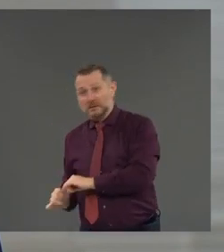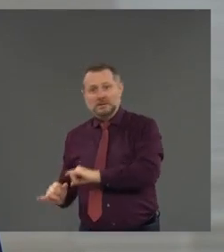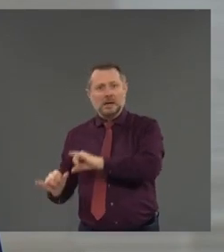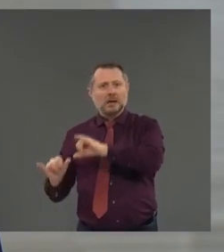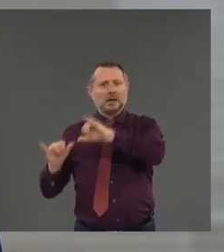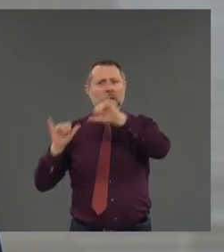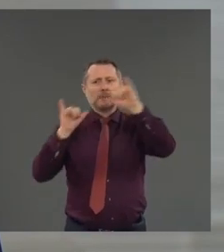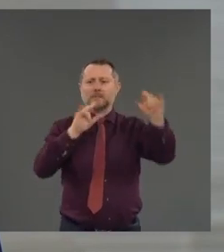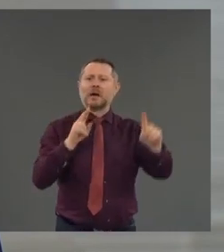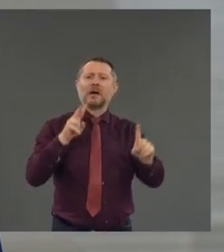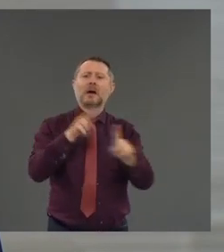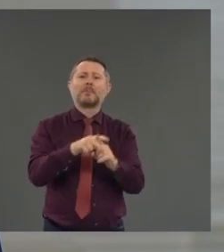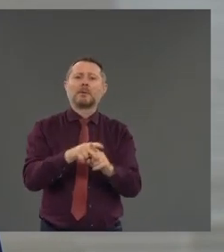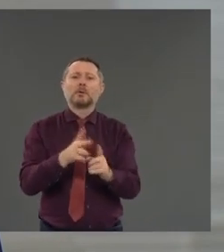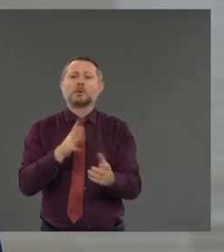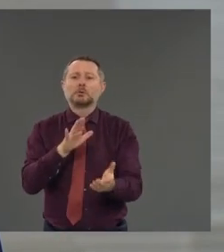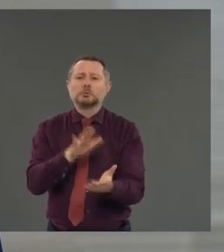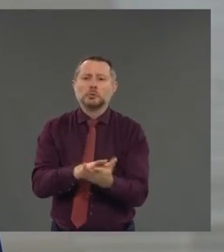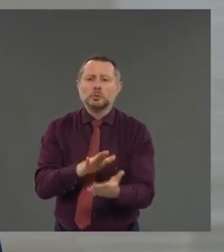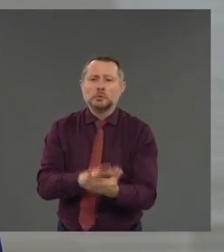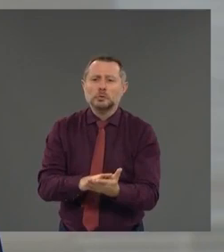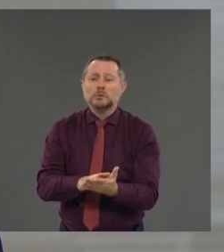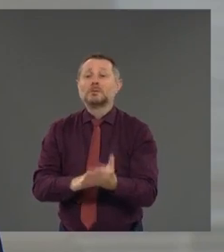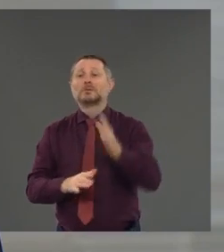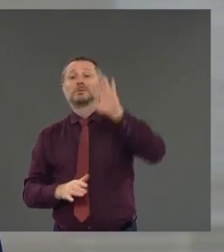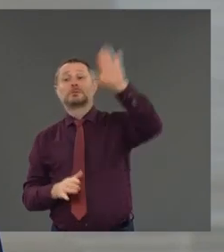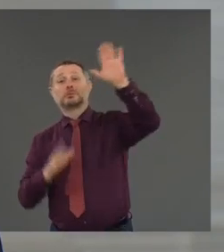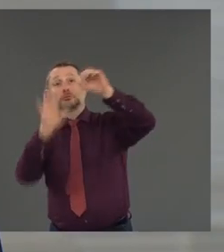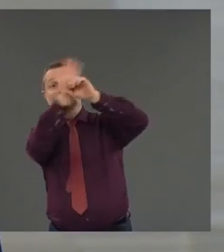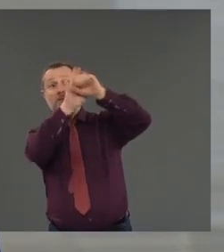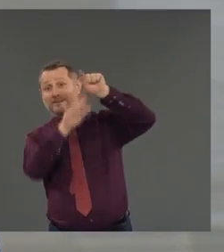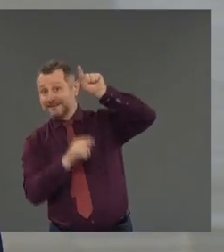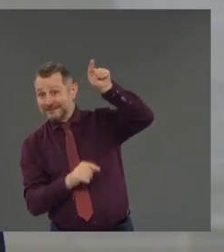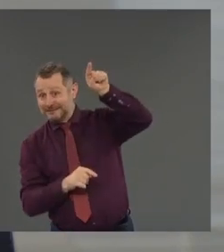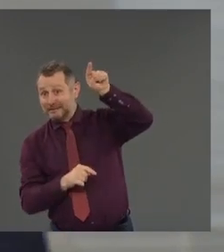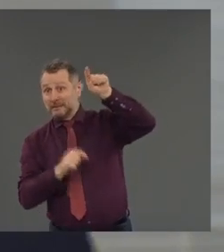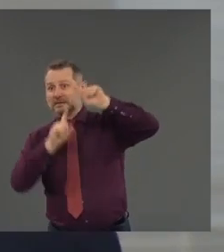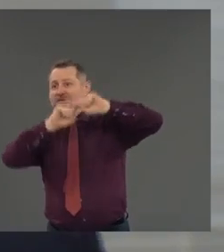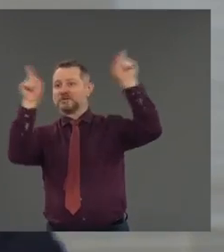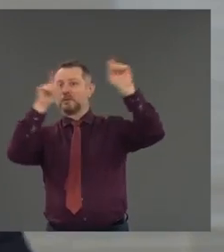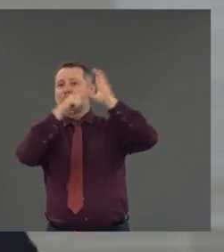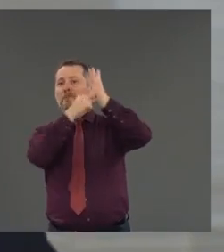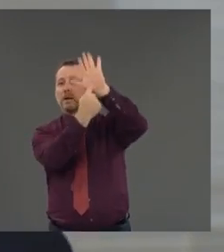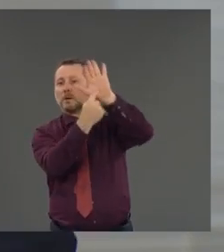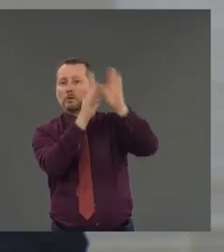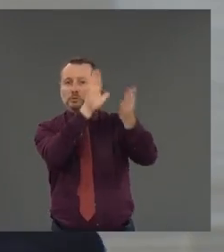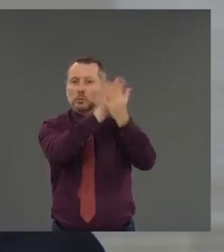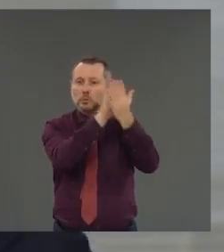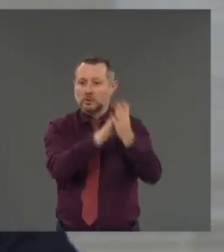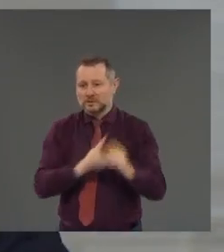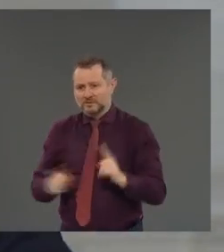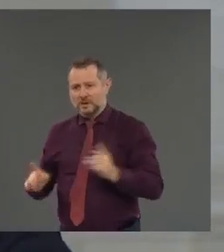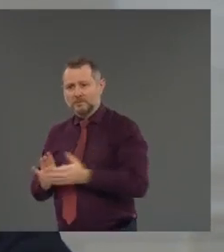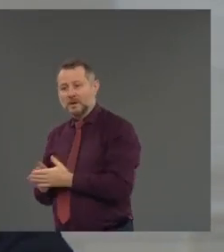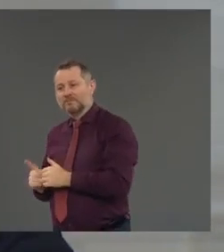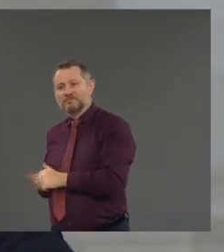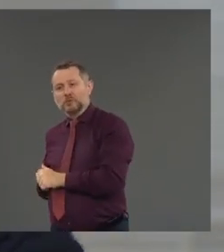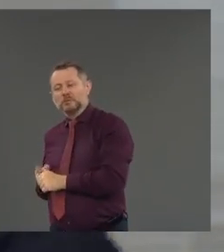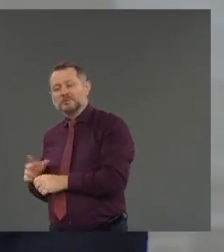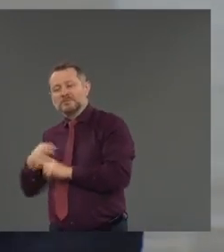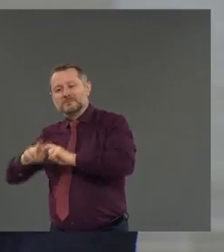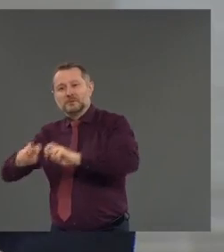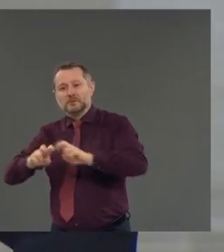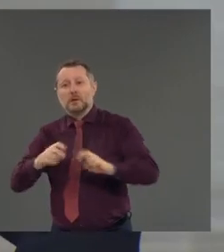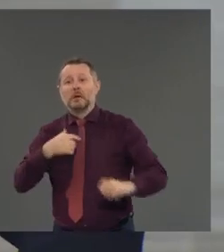models in different regions which are in different phases. But we have to know where we are with COVID. We're going to cut a ribbon. Congratulations to